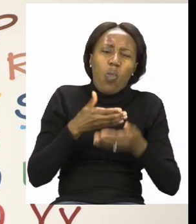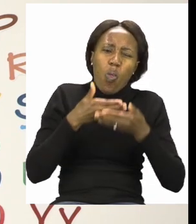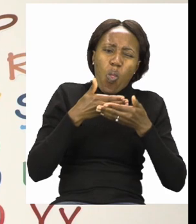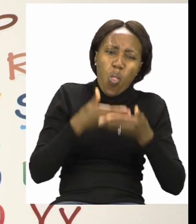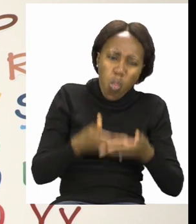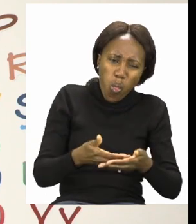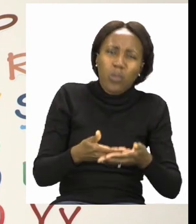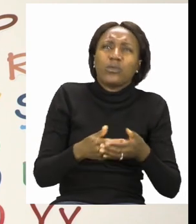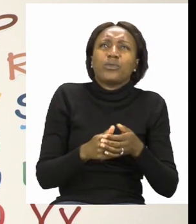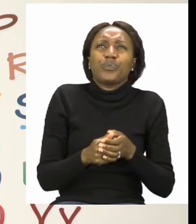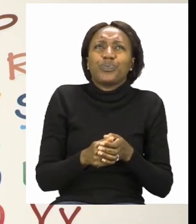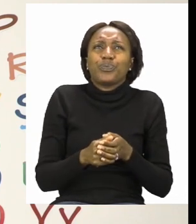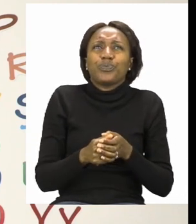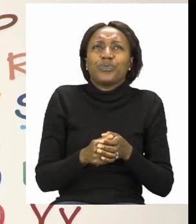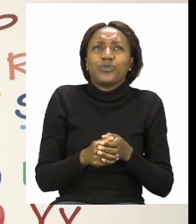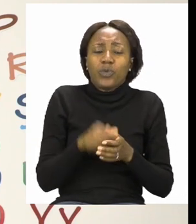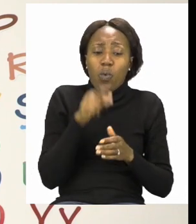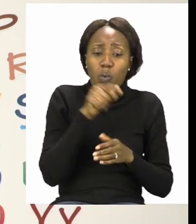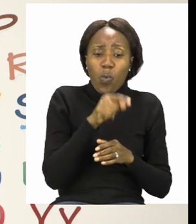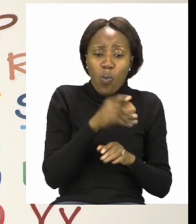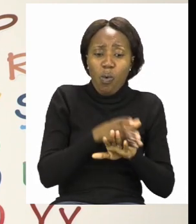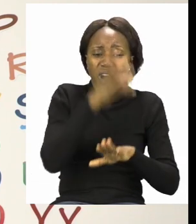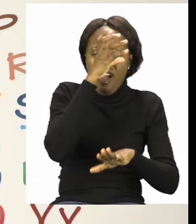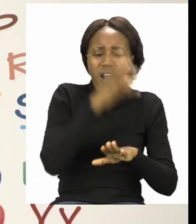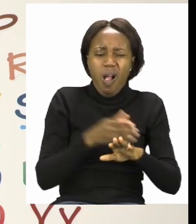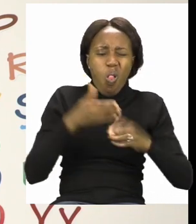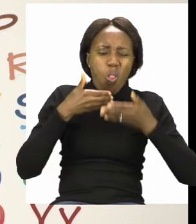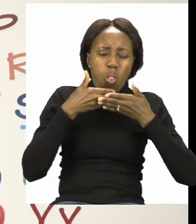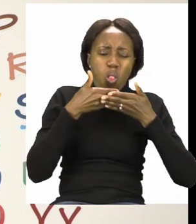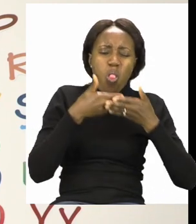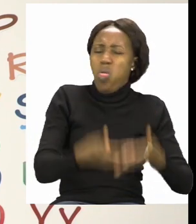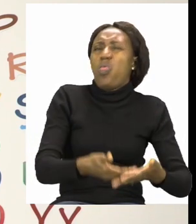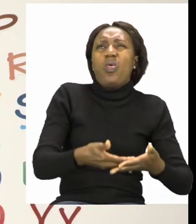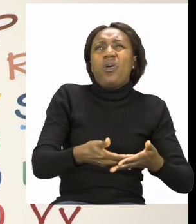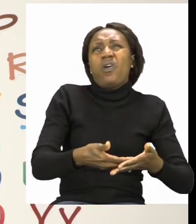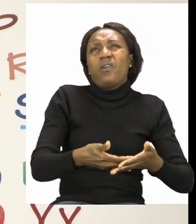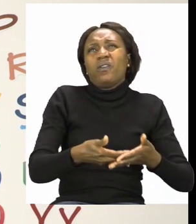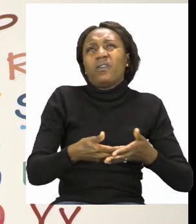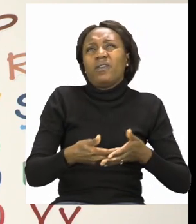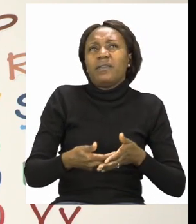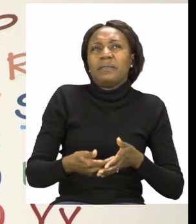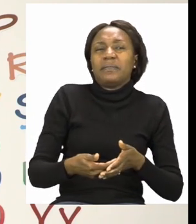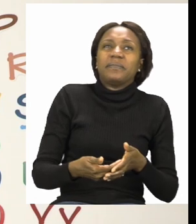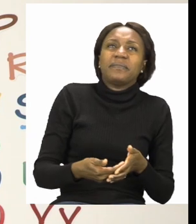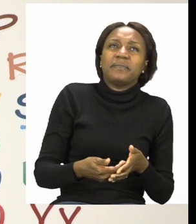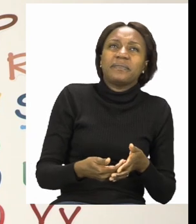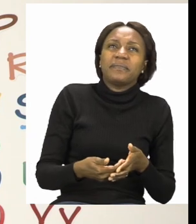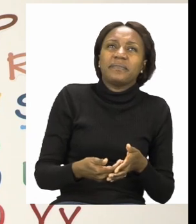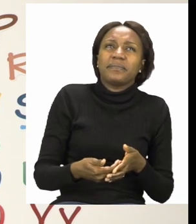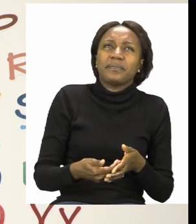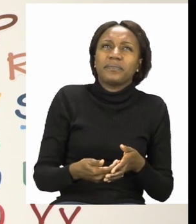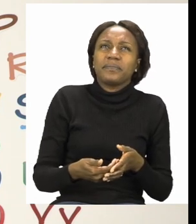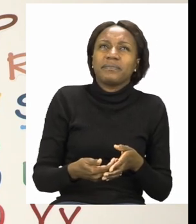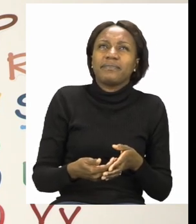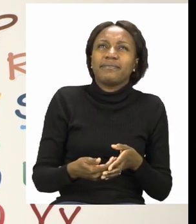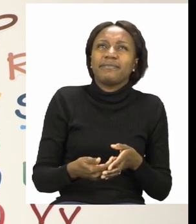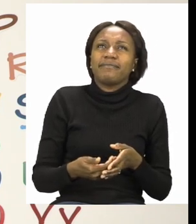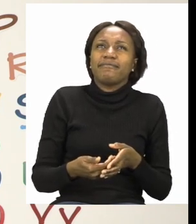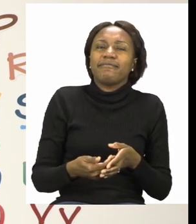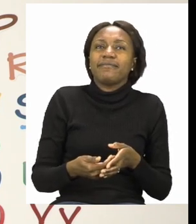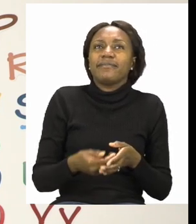And that's when I can say this is the heaviest thing or item. Now the word